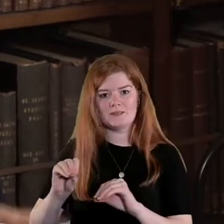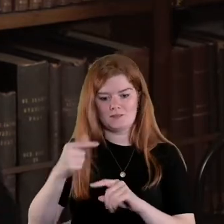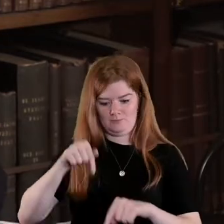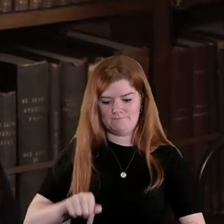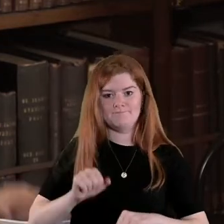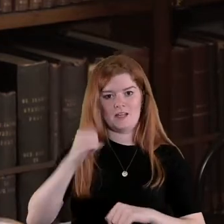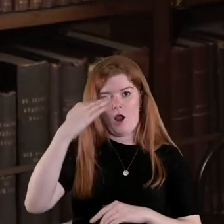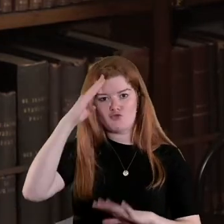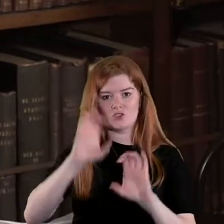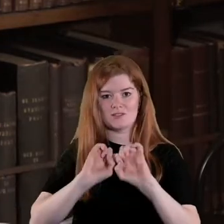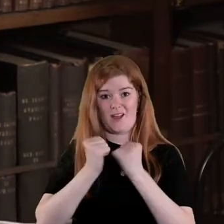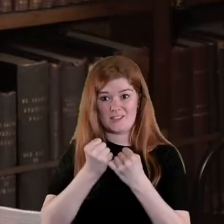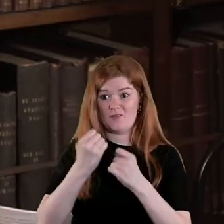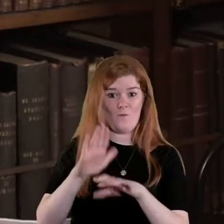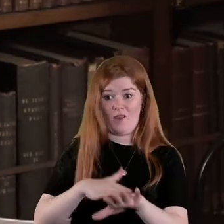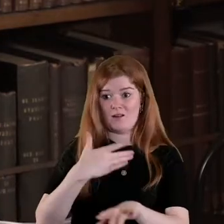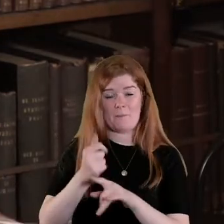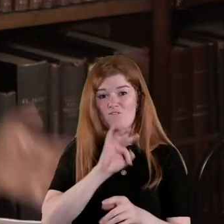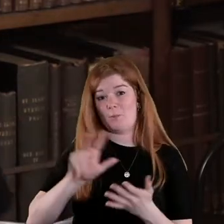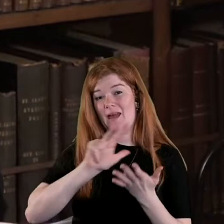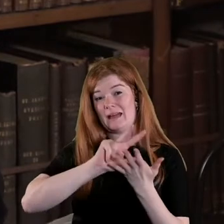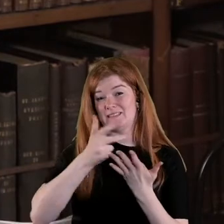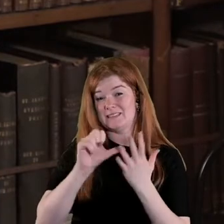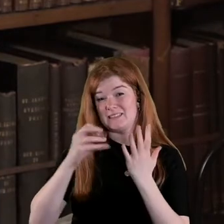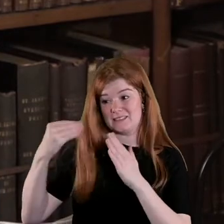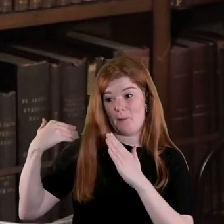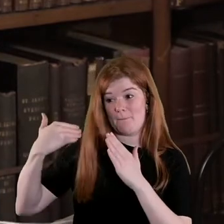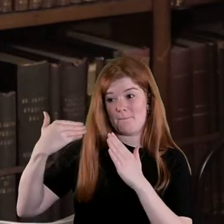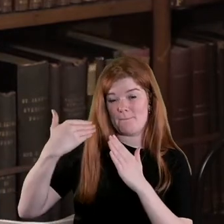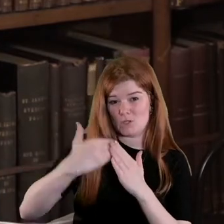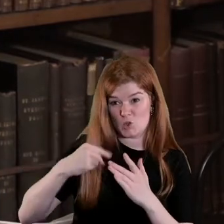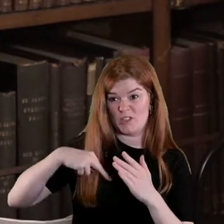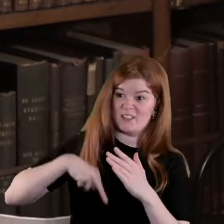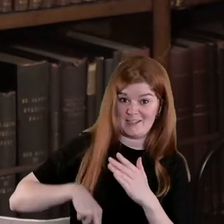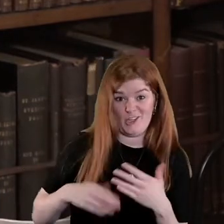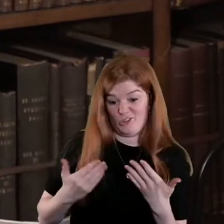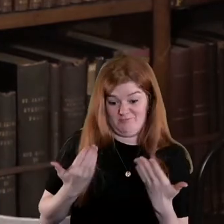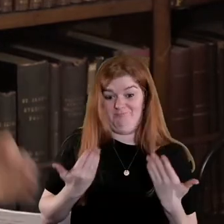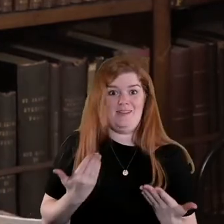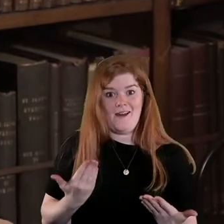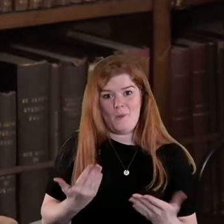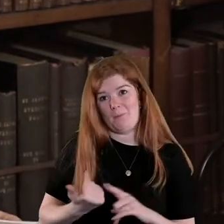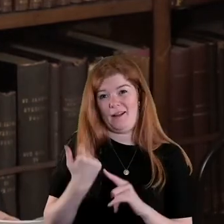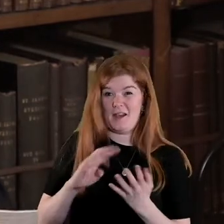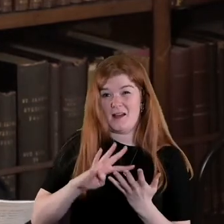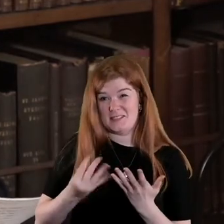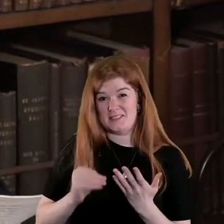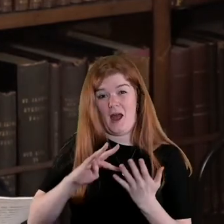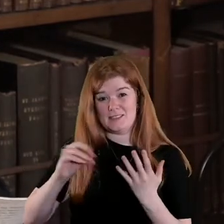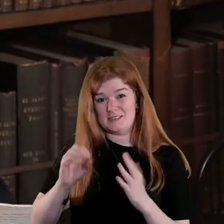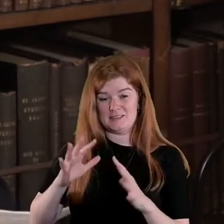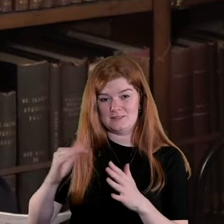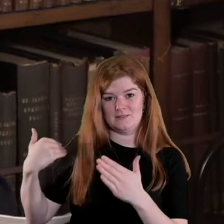over a very long period from the 1860s right up to as near the present as I could back in the 1990s